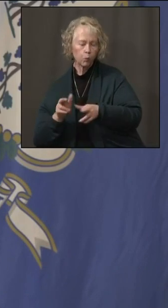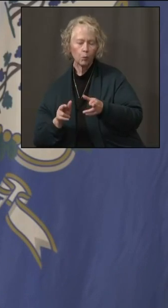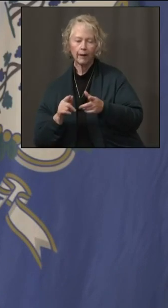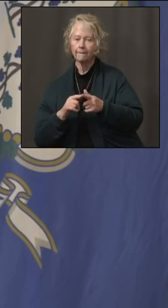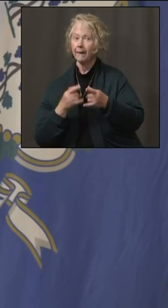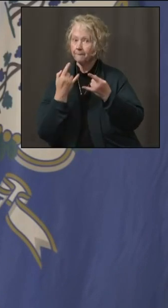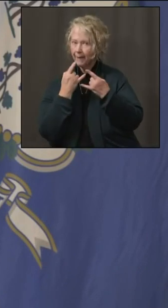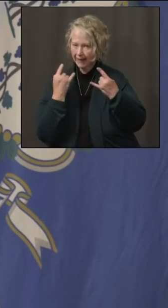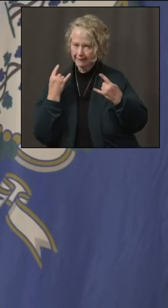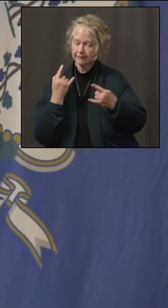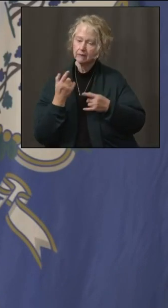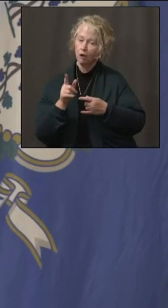Anybody else want to take a crack at that question?